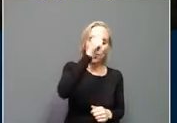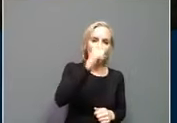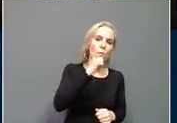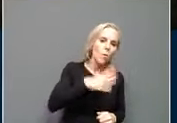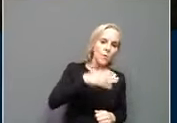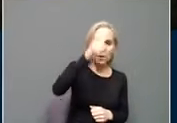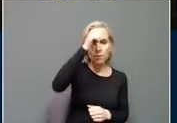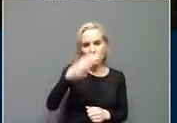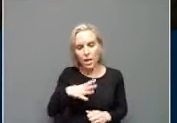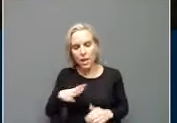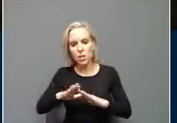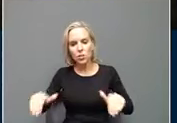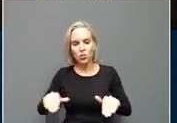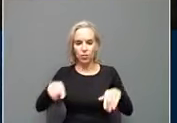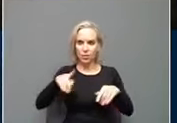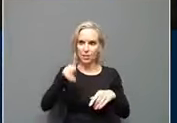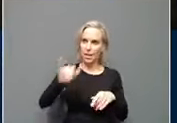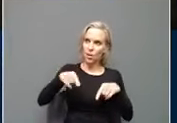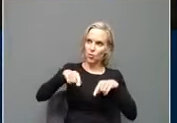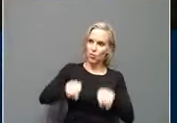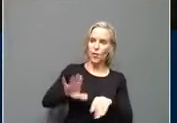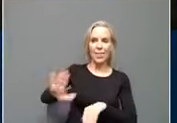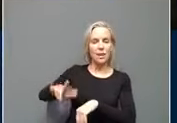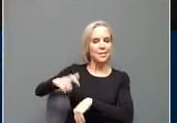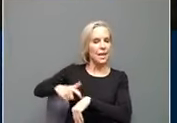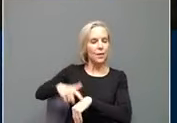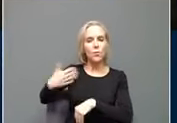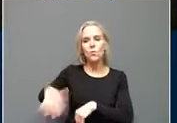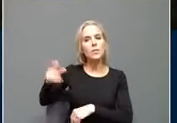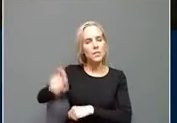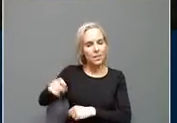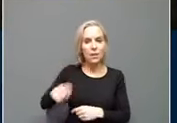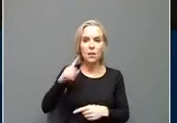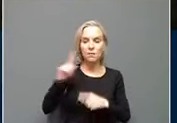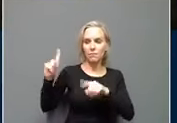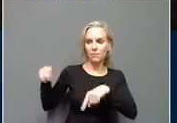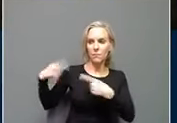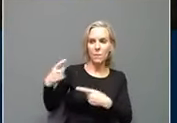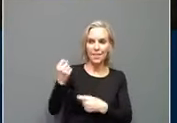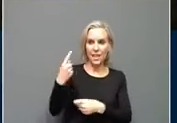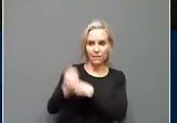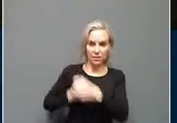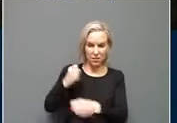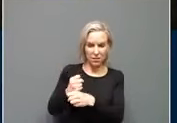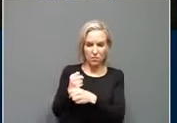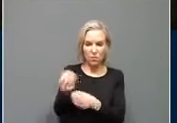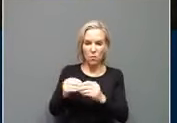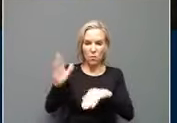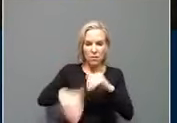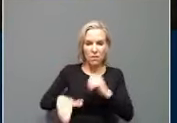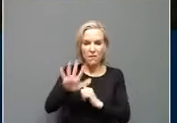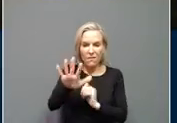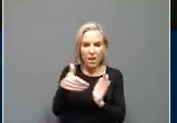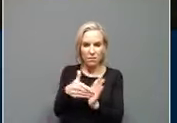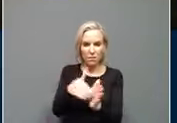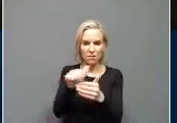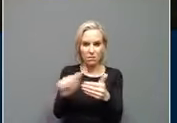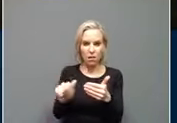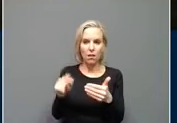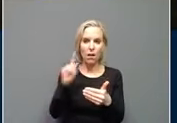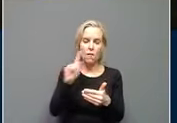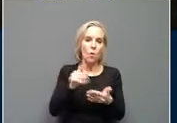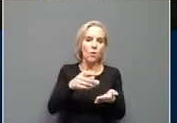Kentucky during their times of need. Over the past 11 years, more than $5 million in goods and monetary